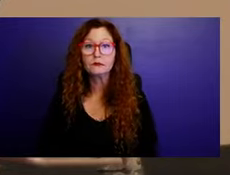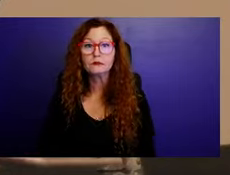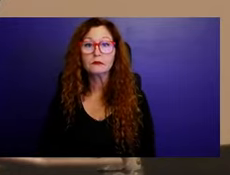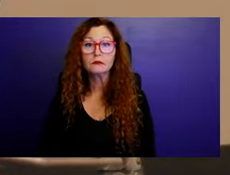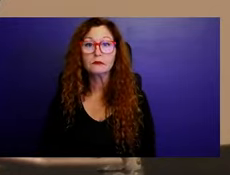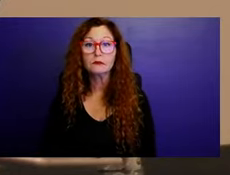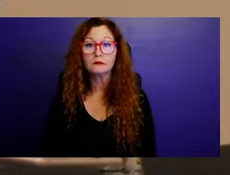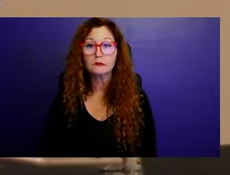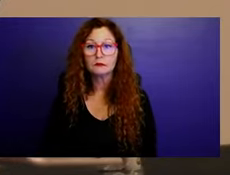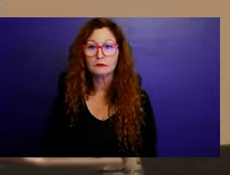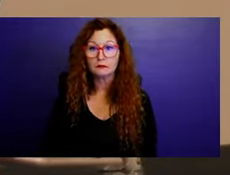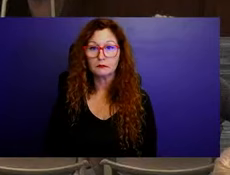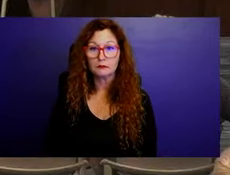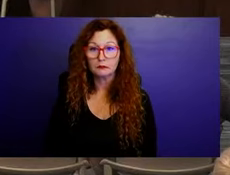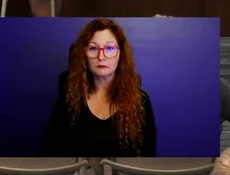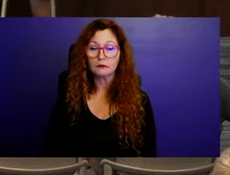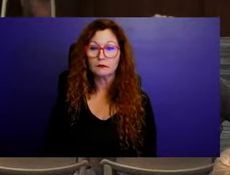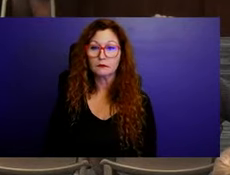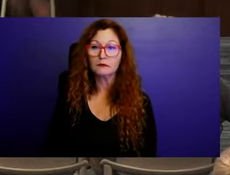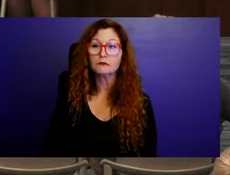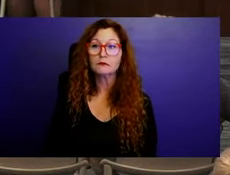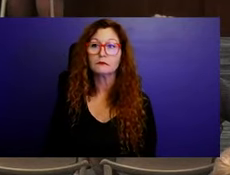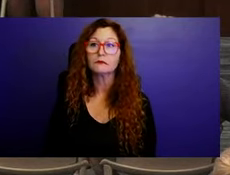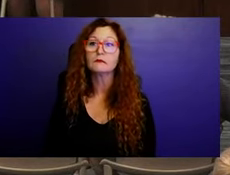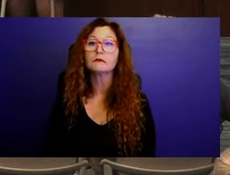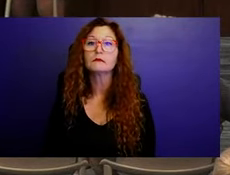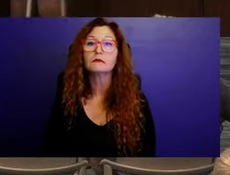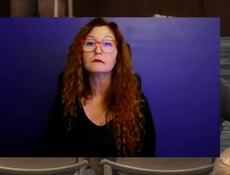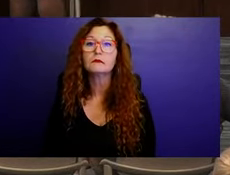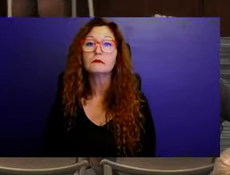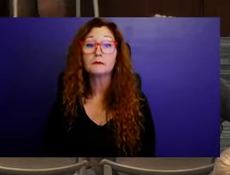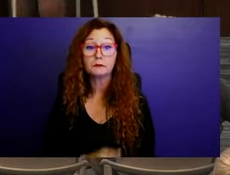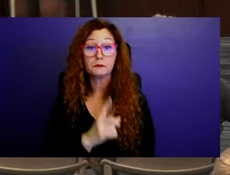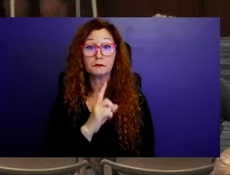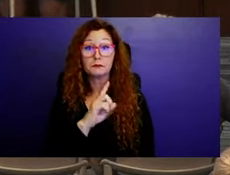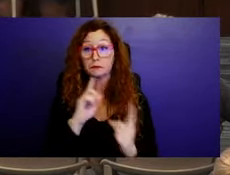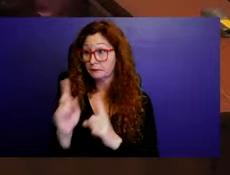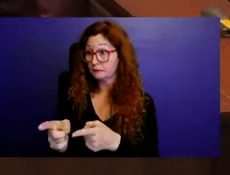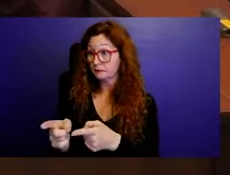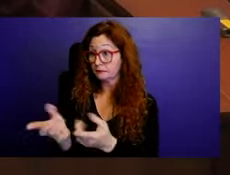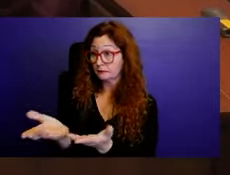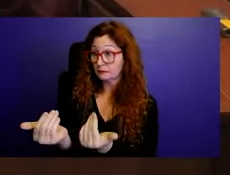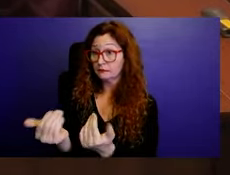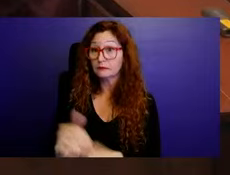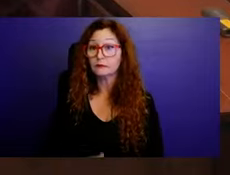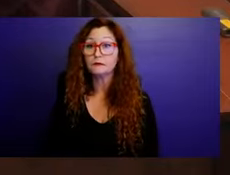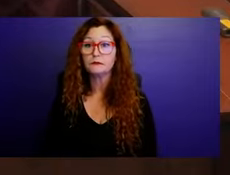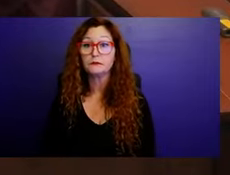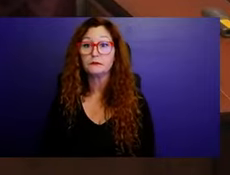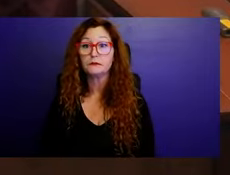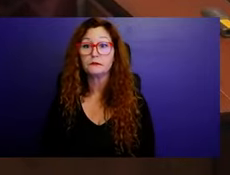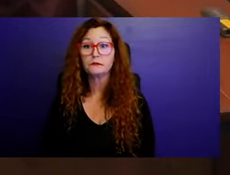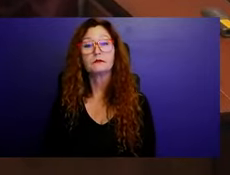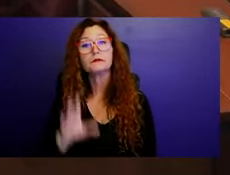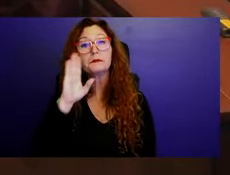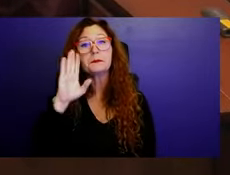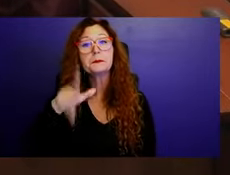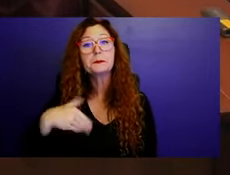We're going to turn now to the other side, Mr. Norfus, begin when you're ready. Brother Victor Norfus,